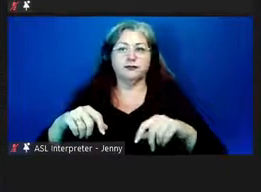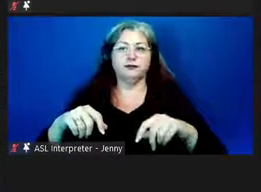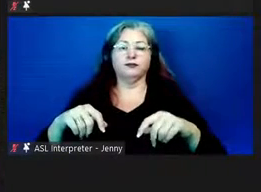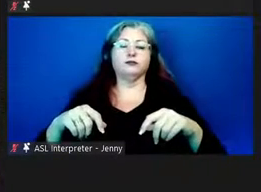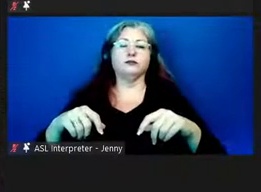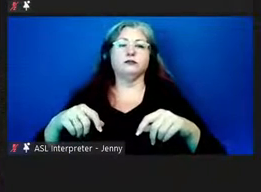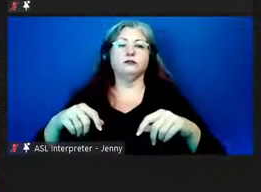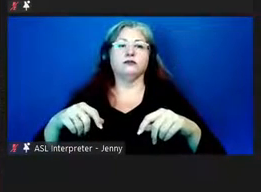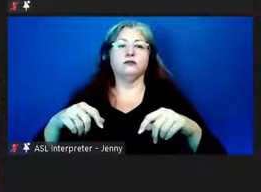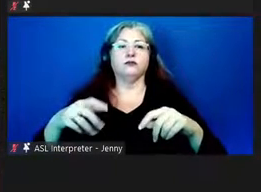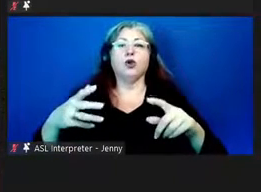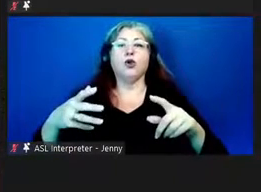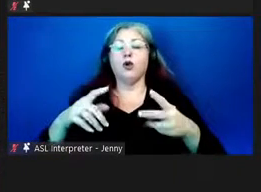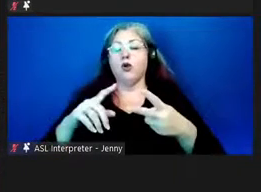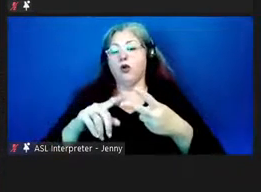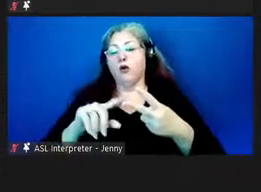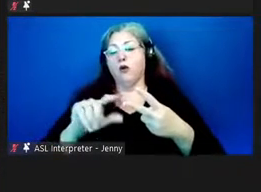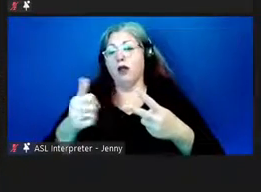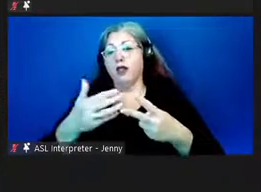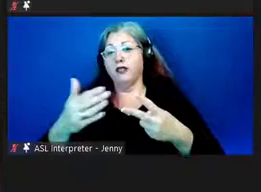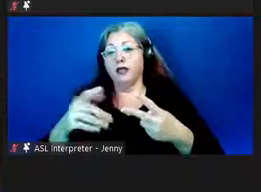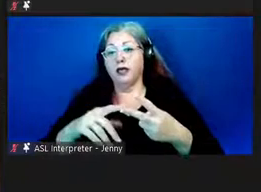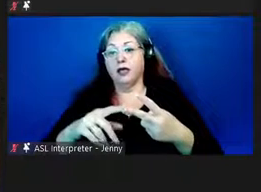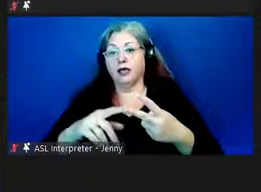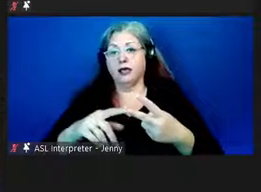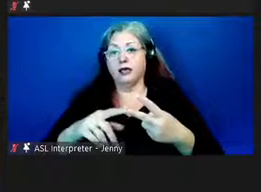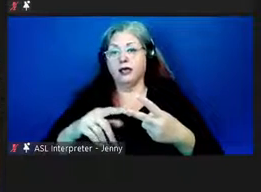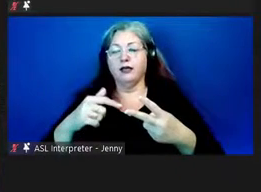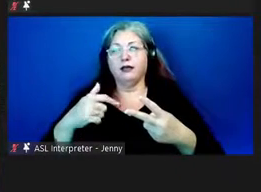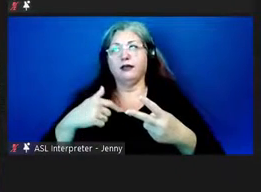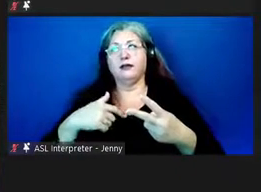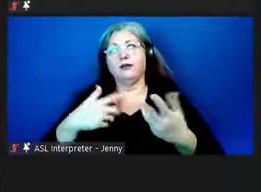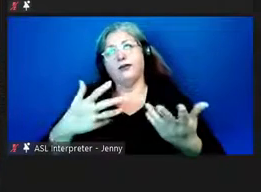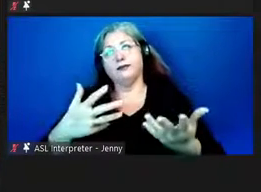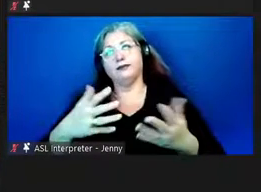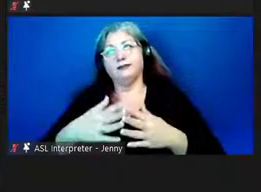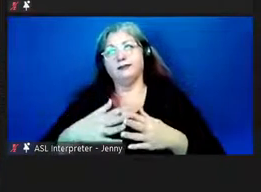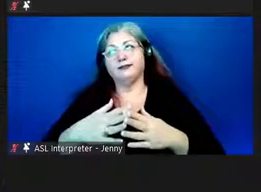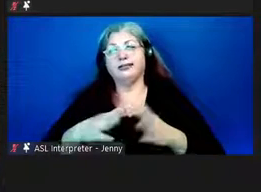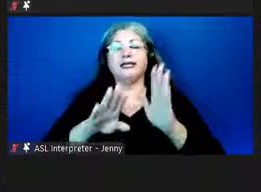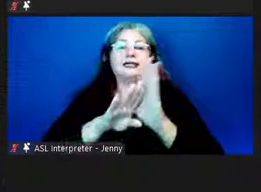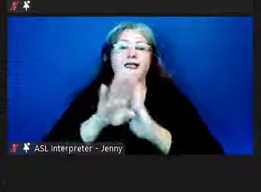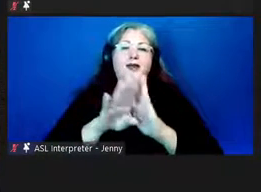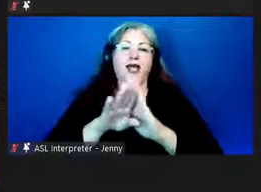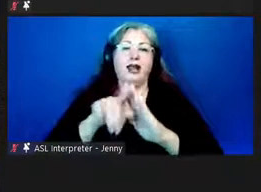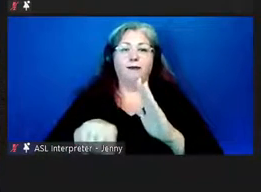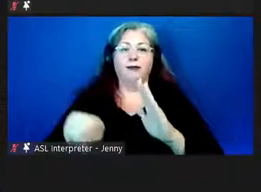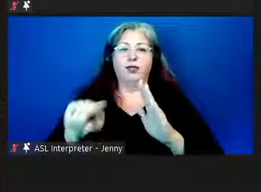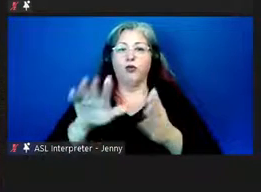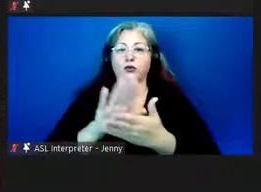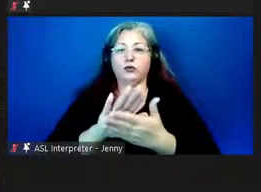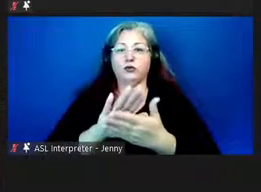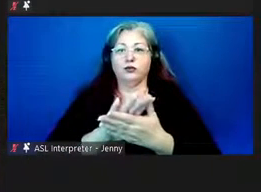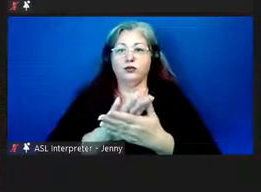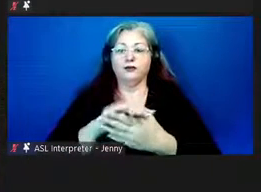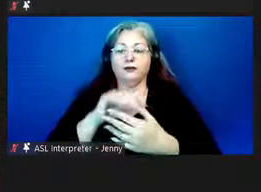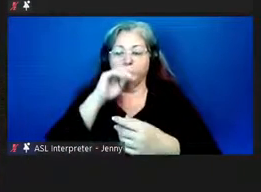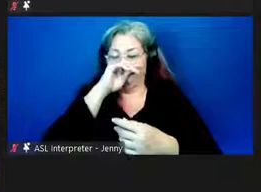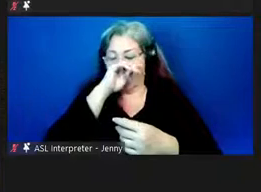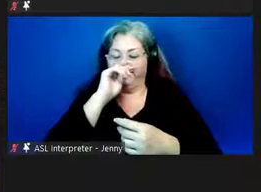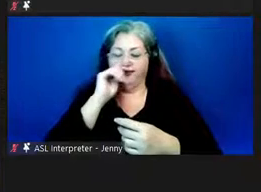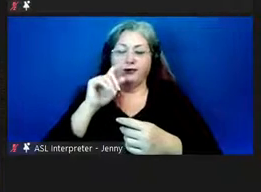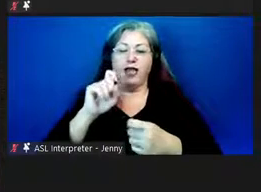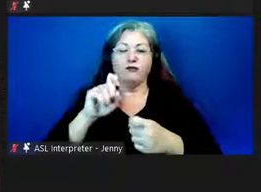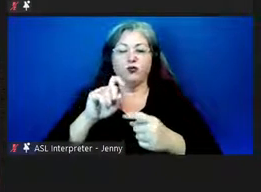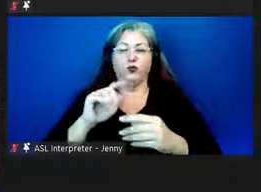So another thing that had to be faced while developing these schools was meeting